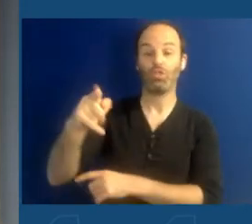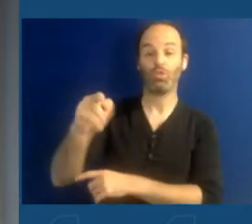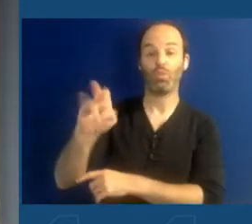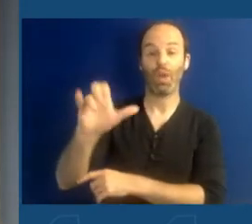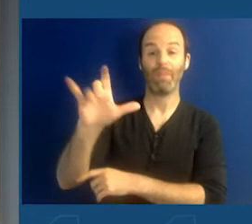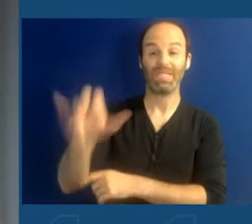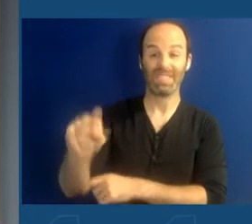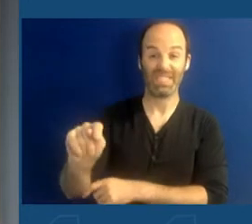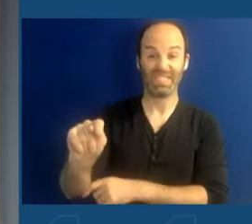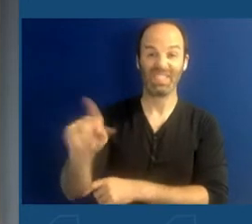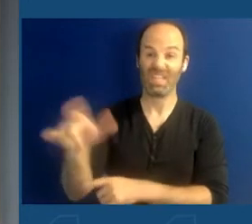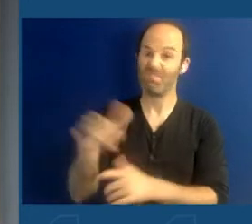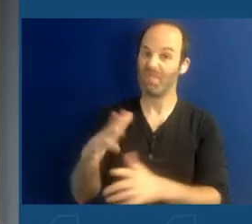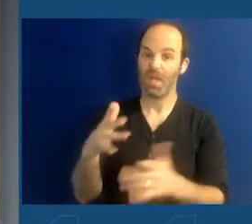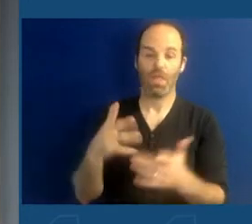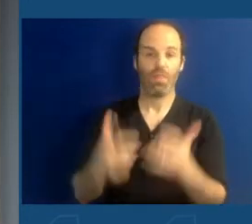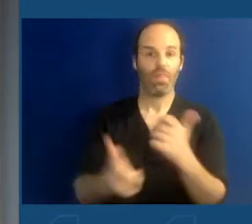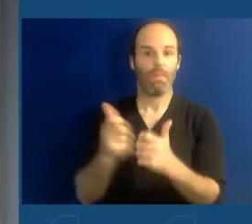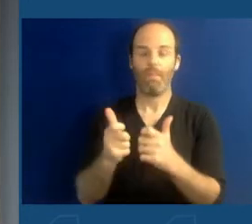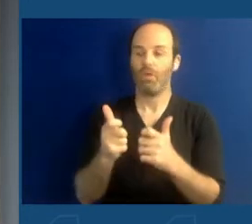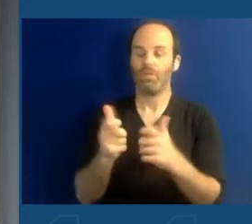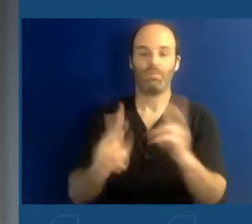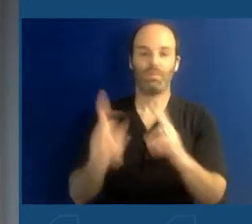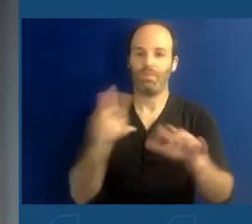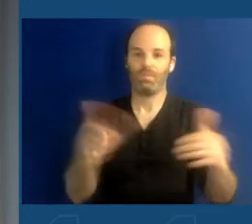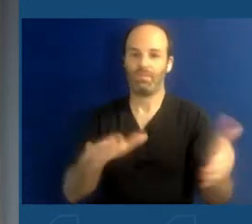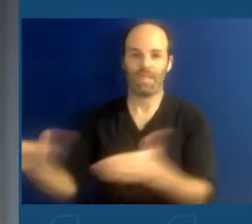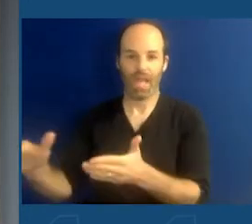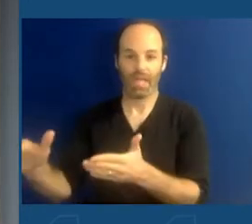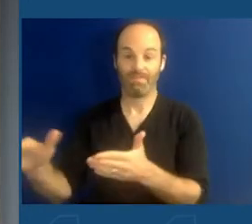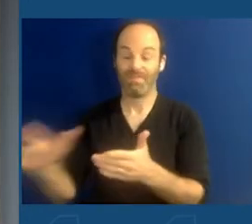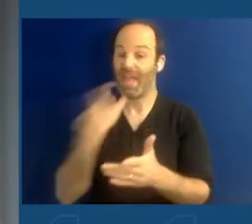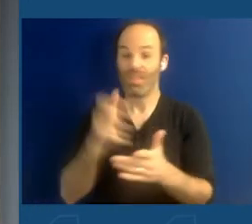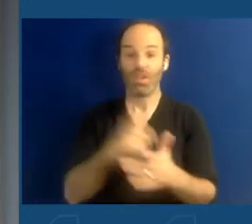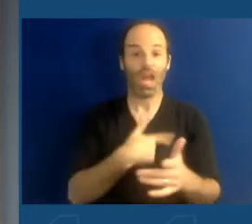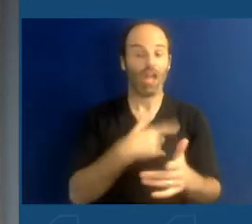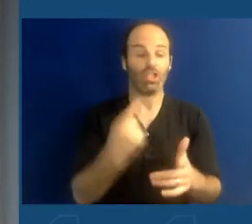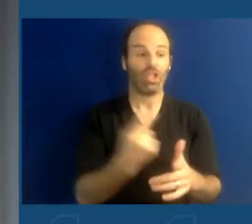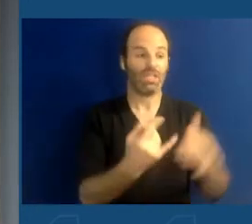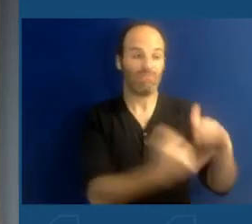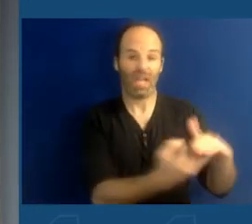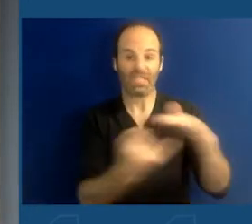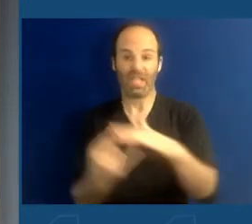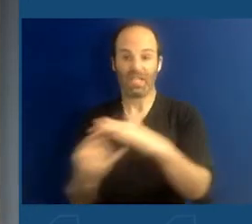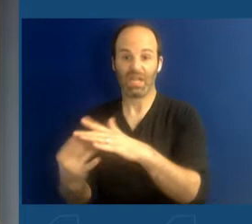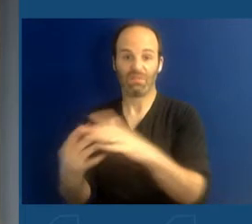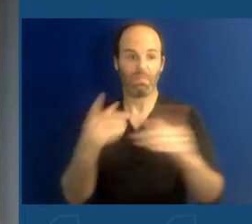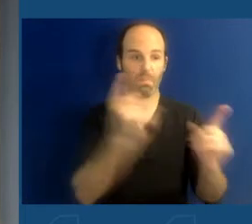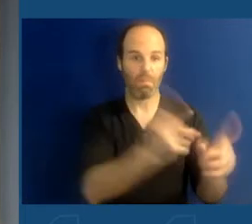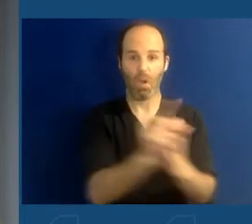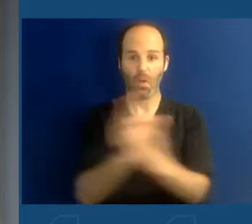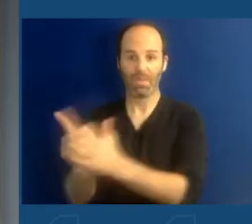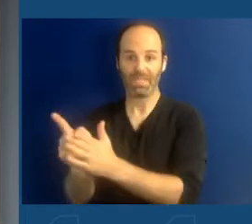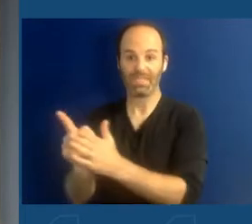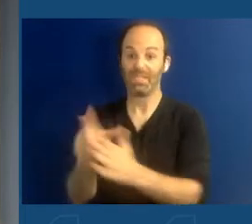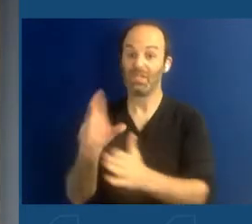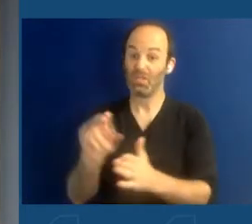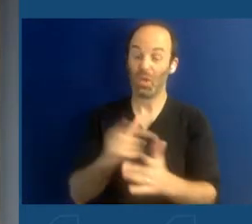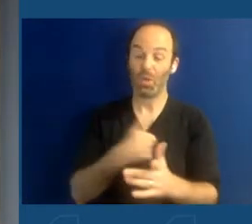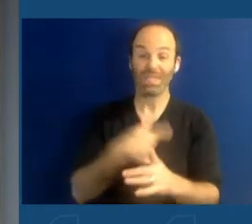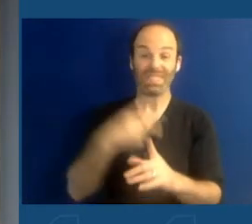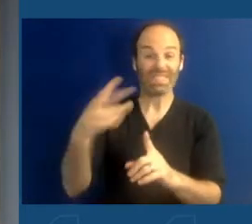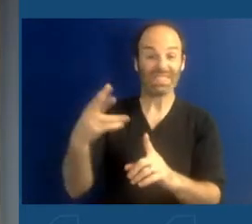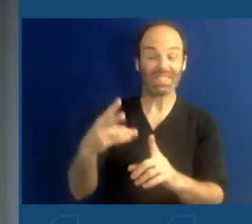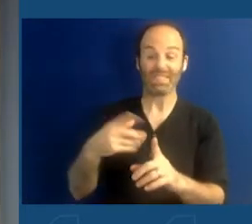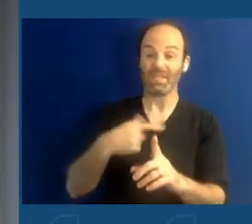And they haven't been isolated incidents. 16 months before the Buffalo attack, domestic extremists violently